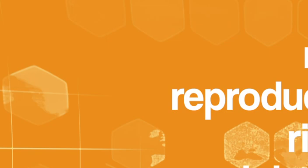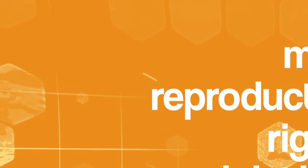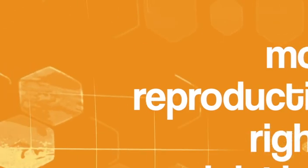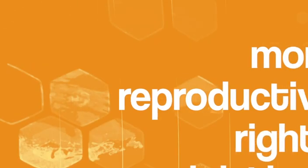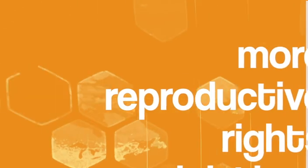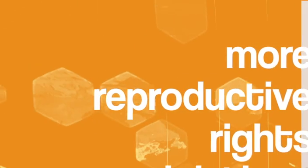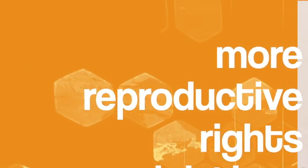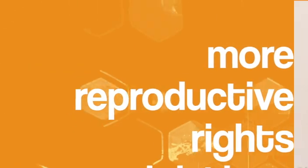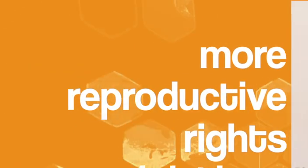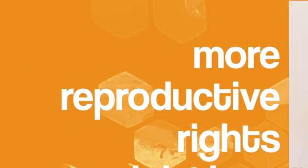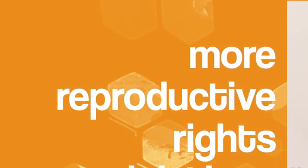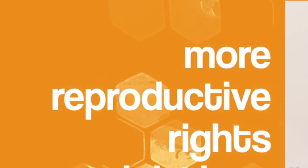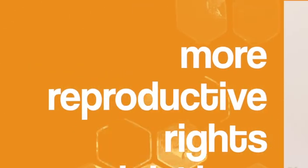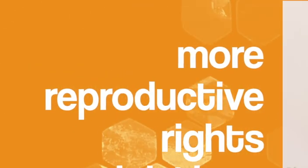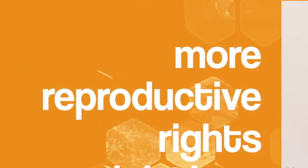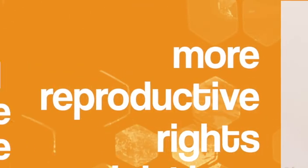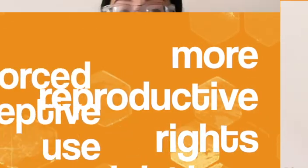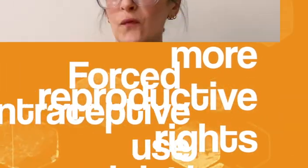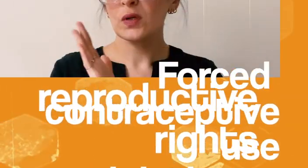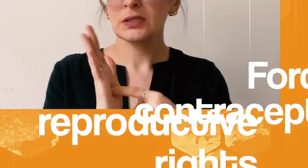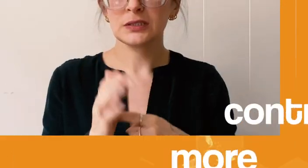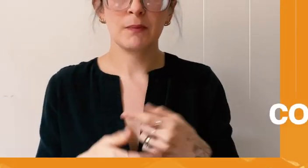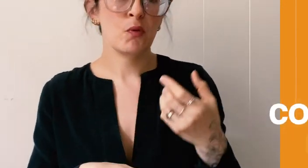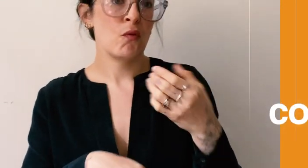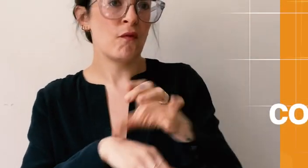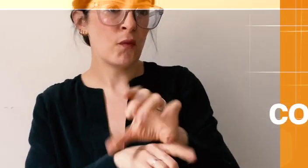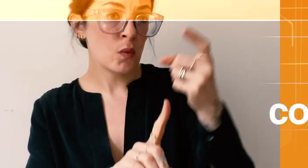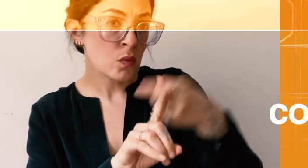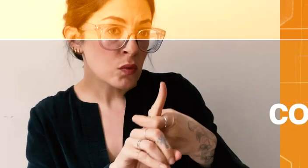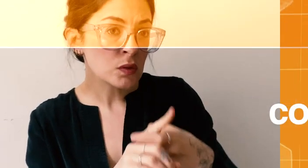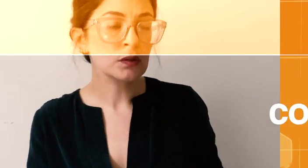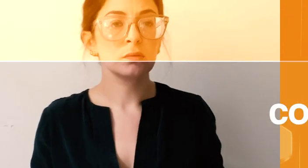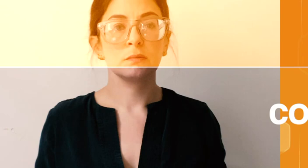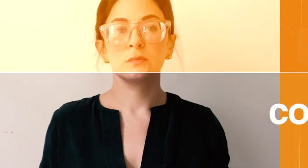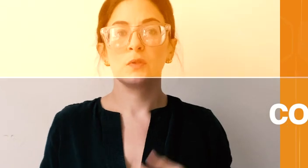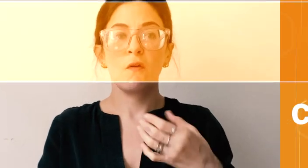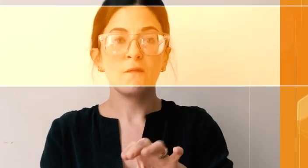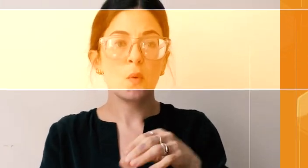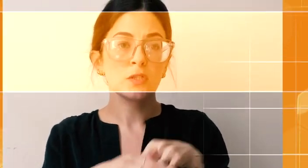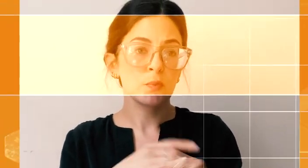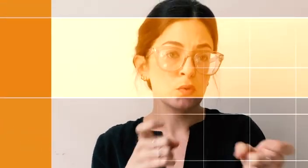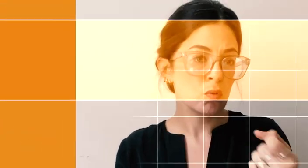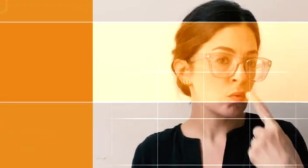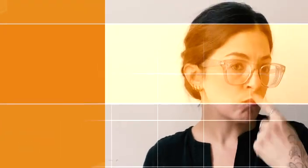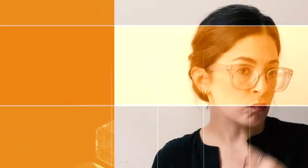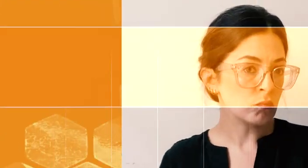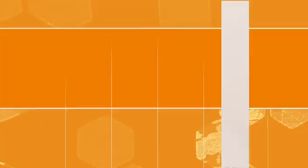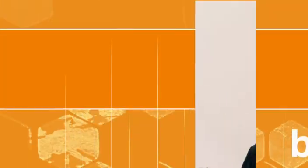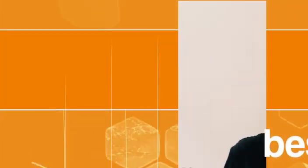greater and may lead to more reproductive rights violations, including forced or coerced contraceptive use,